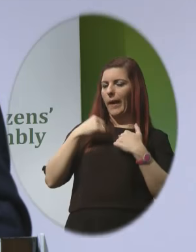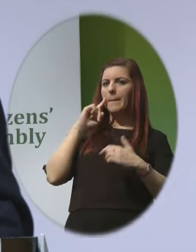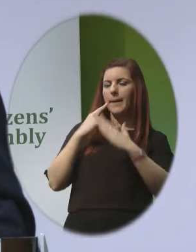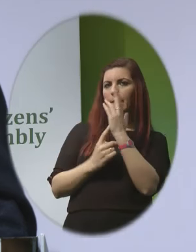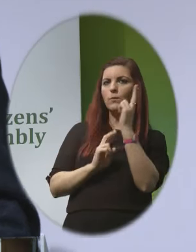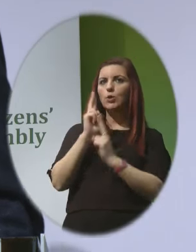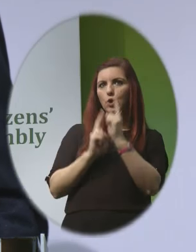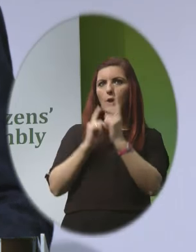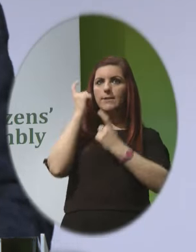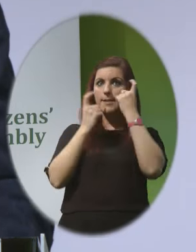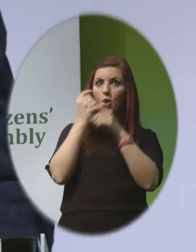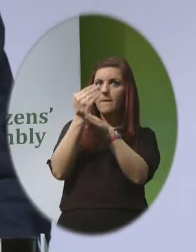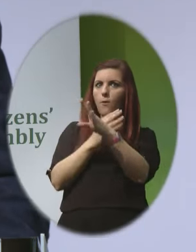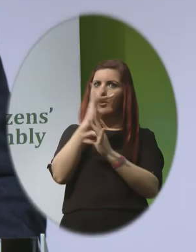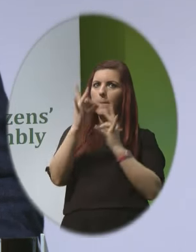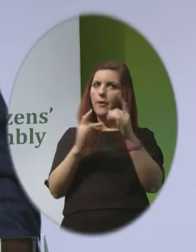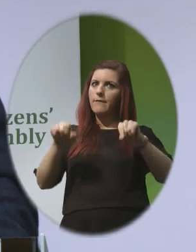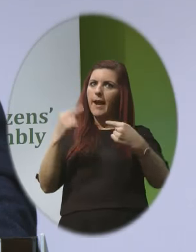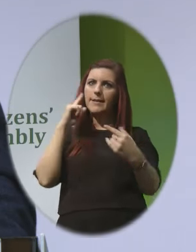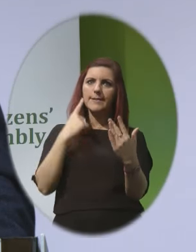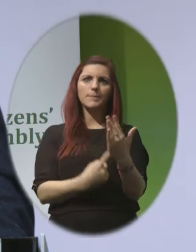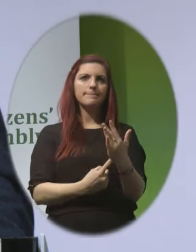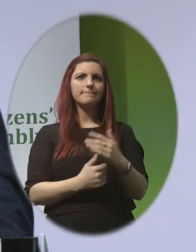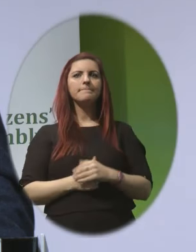take into account as you come to make your final decision